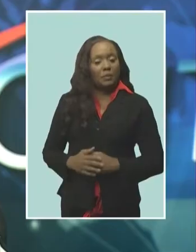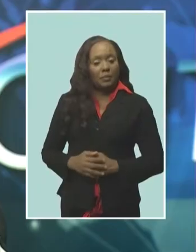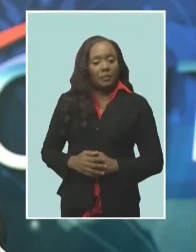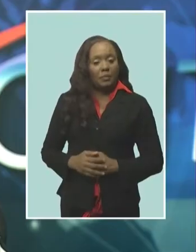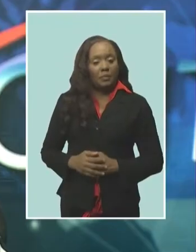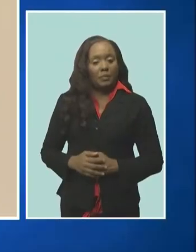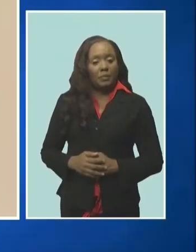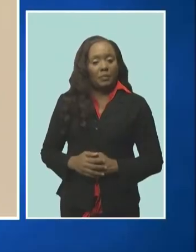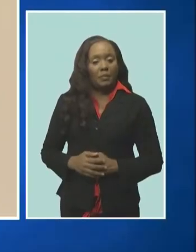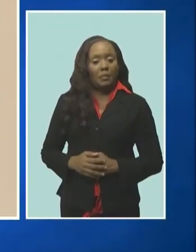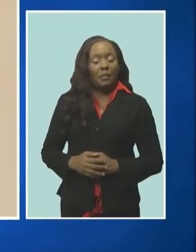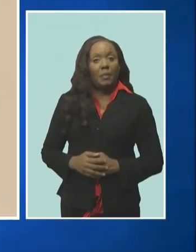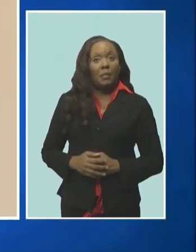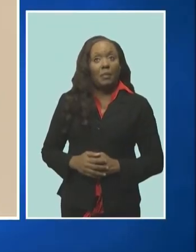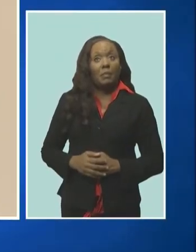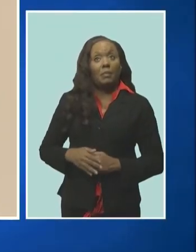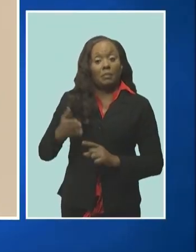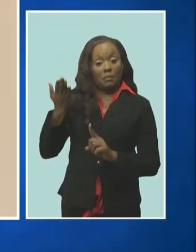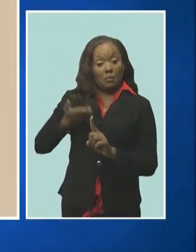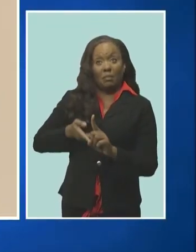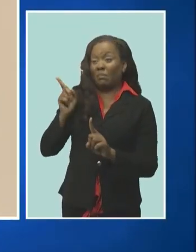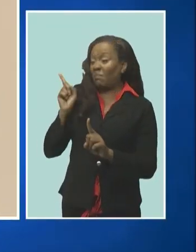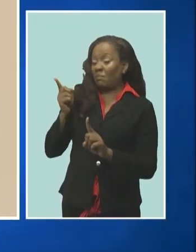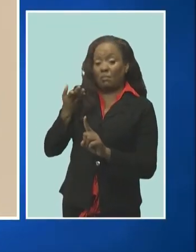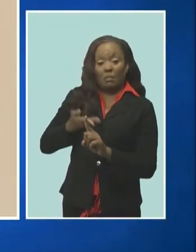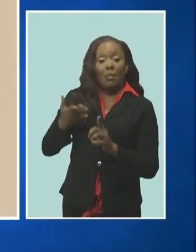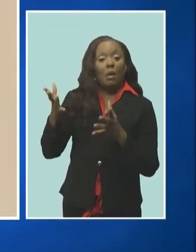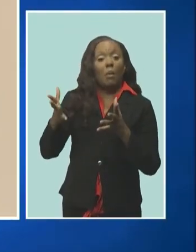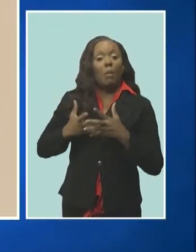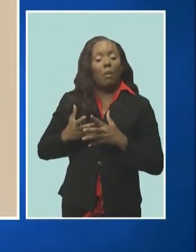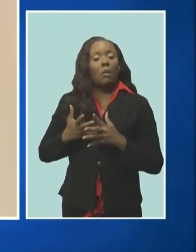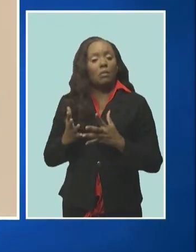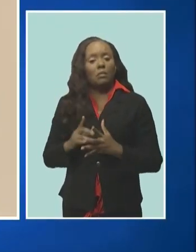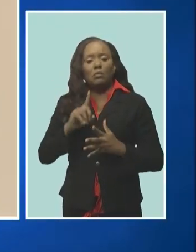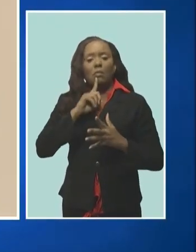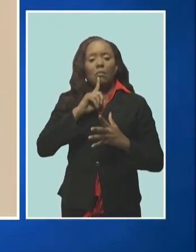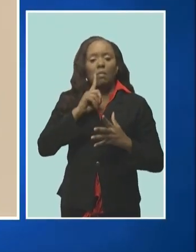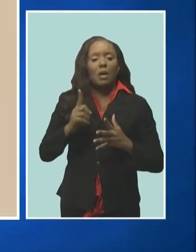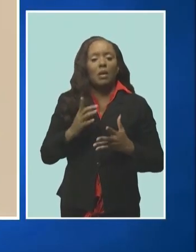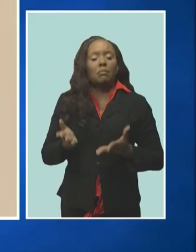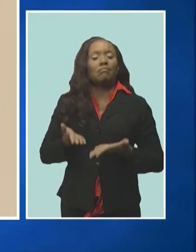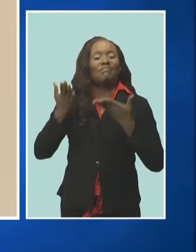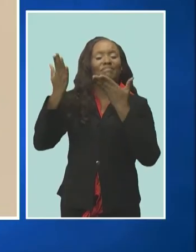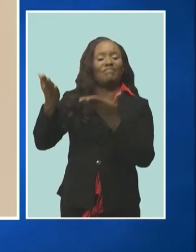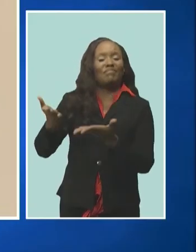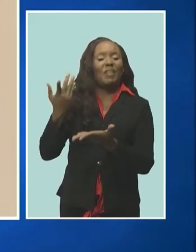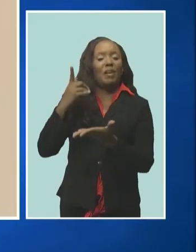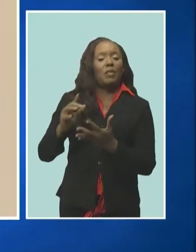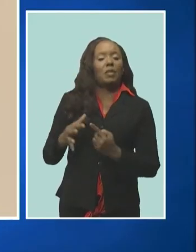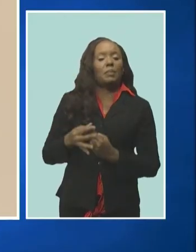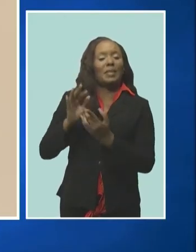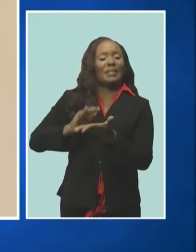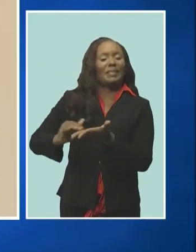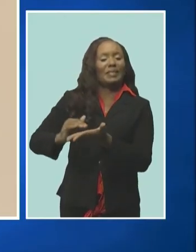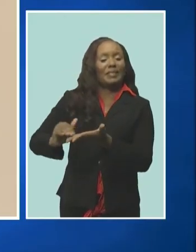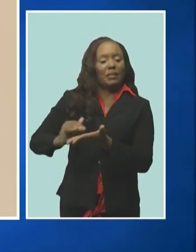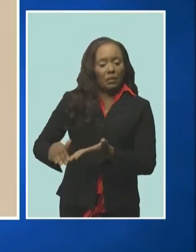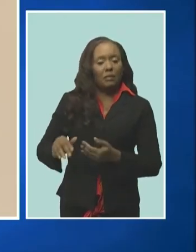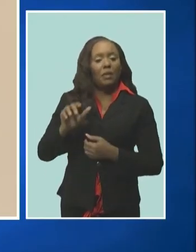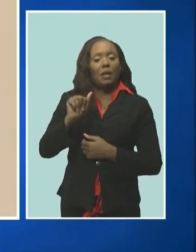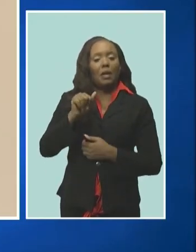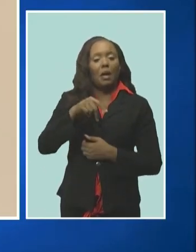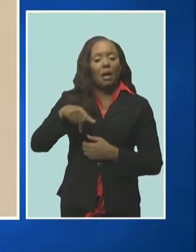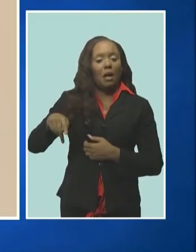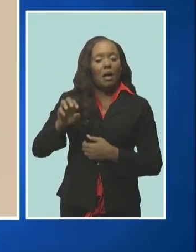before the court mr tasker is seeking to reopen his application for special leave to appeal to the ccj he had appealed for